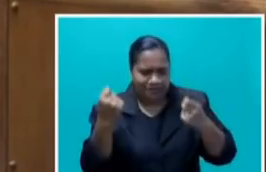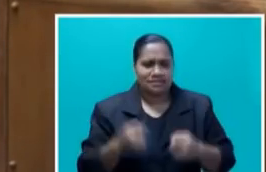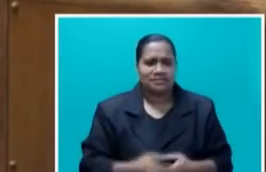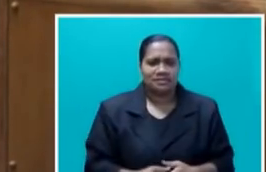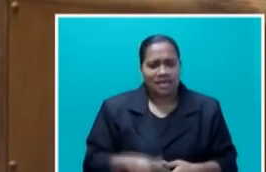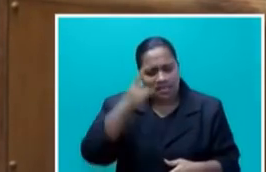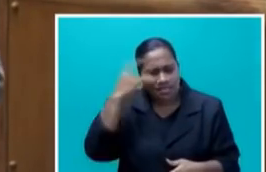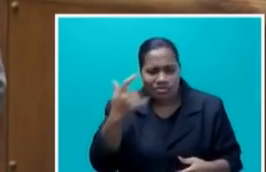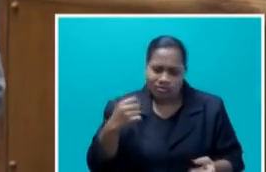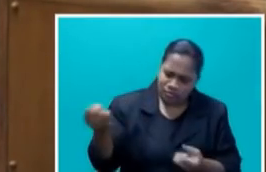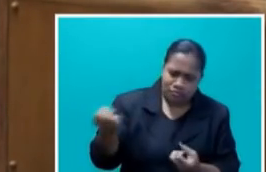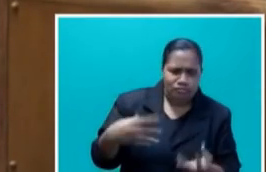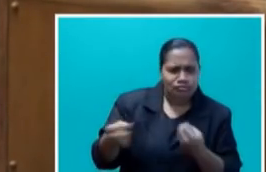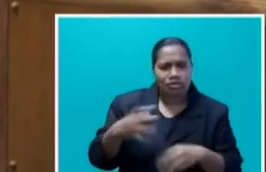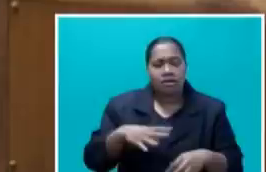Subsequently,